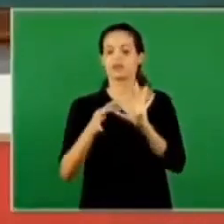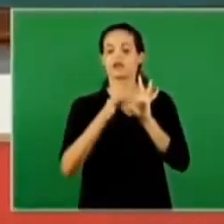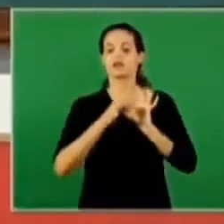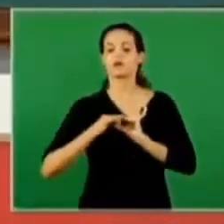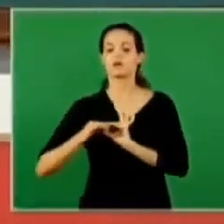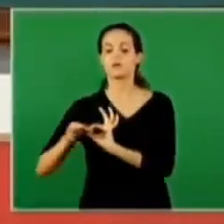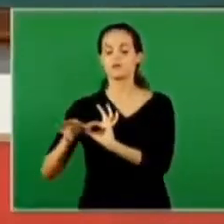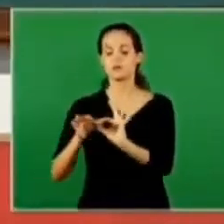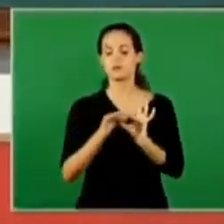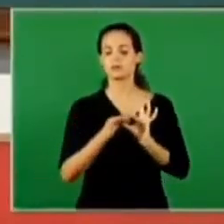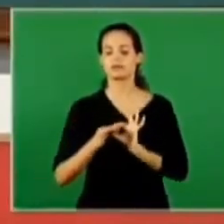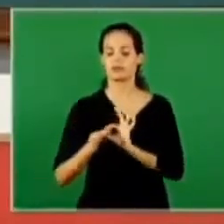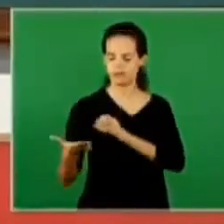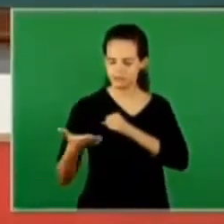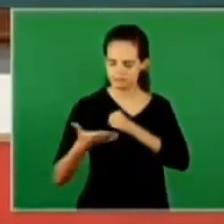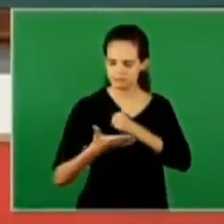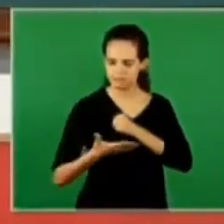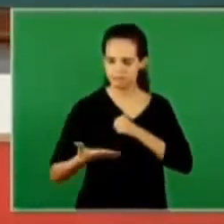is the element